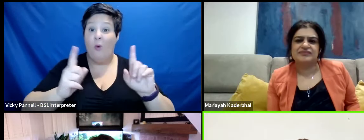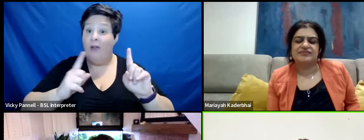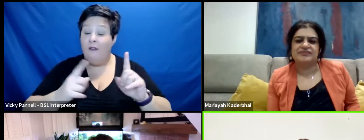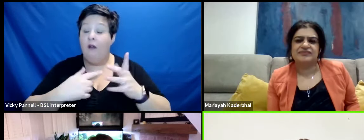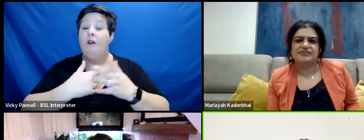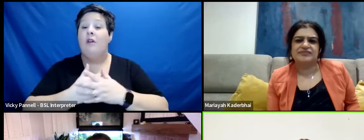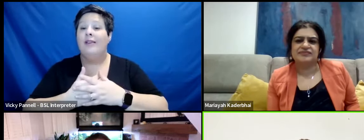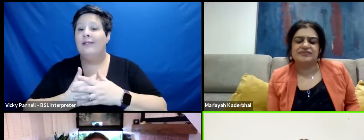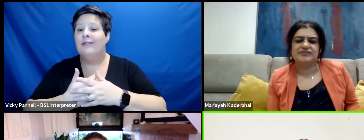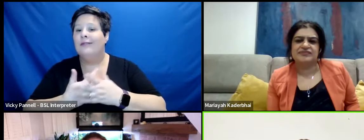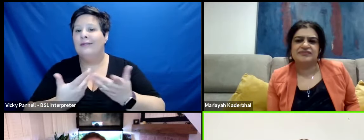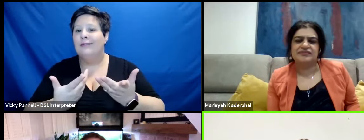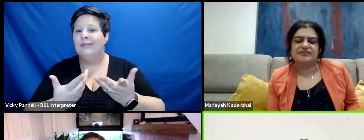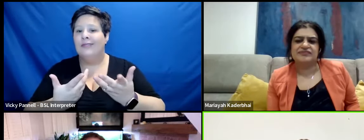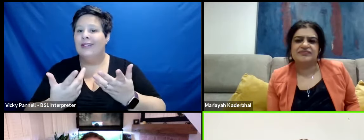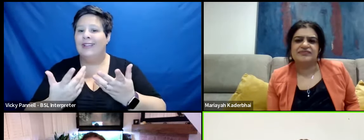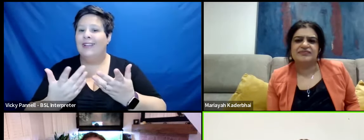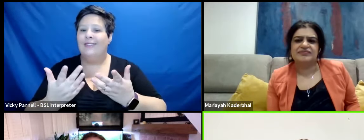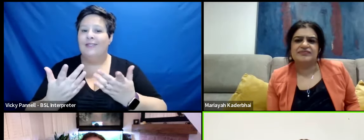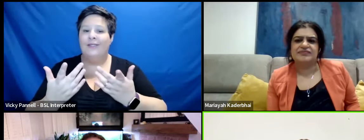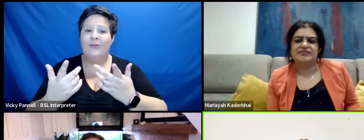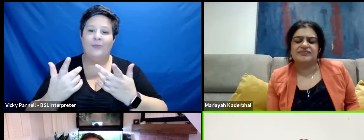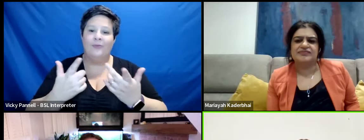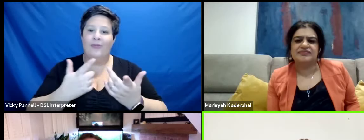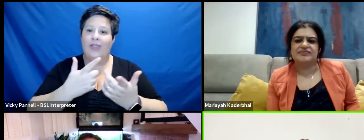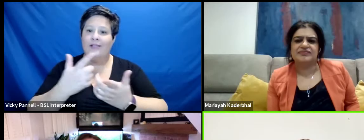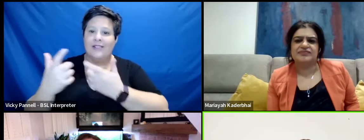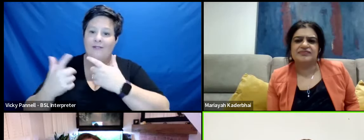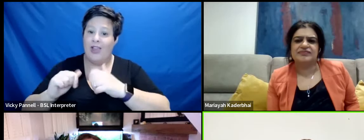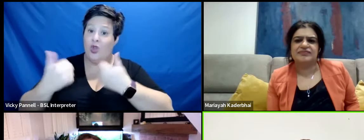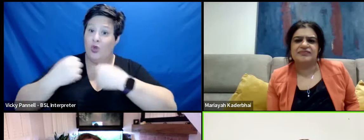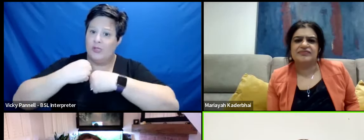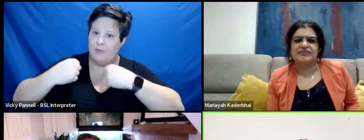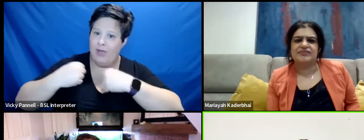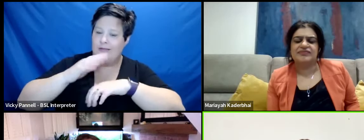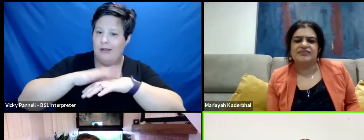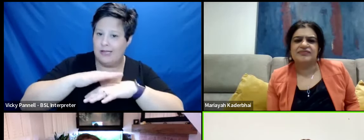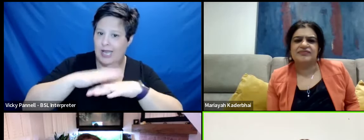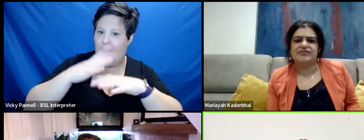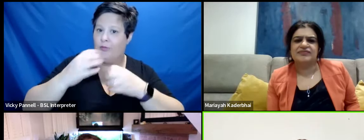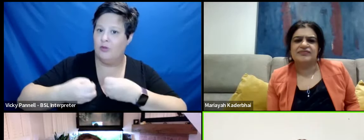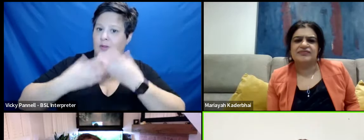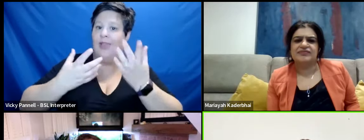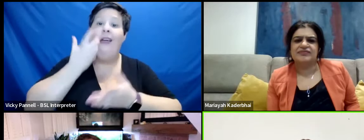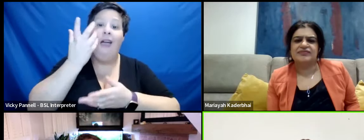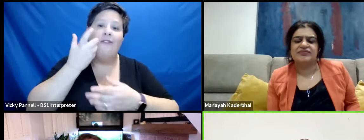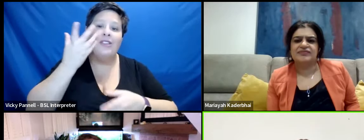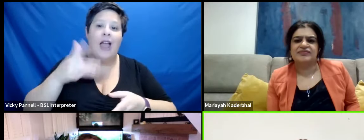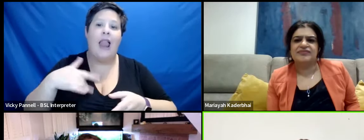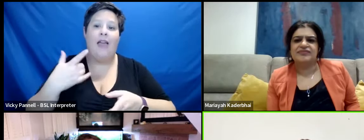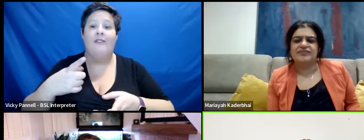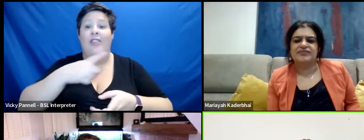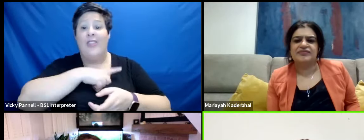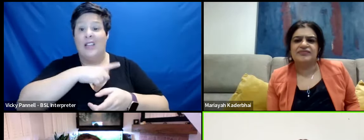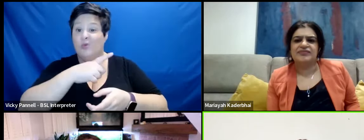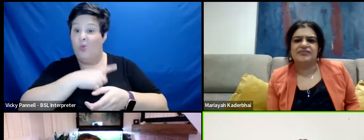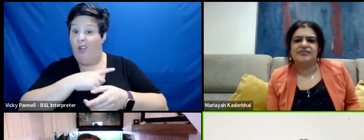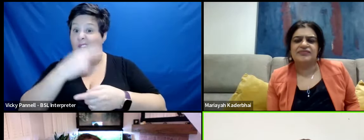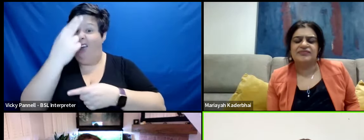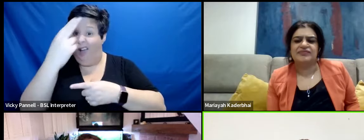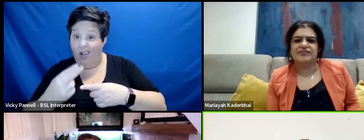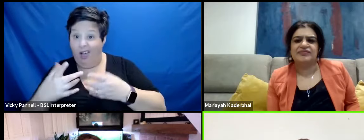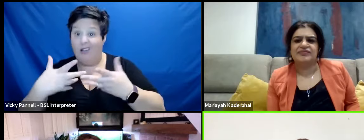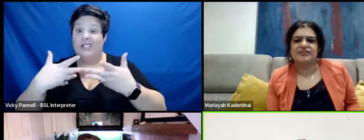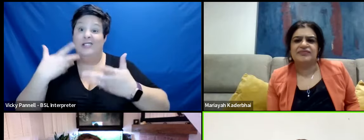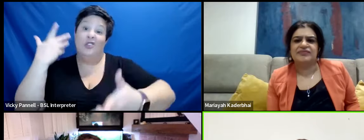yeah it doesn't necessarily find a good space and a time to be aired in everyday life and I think that's why art and storytelling